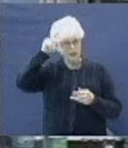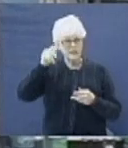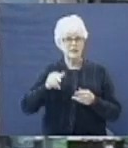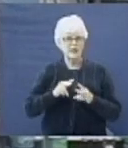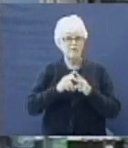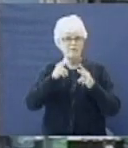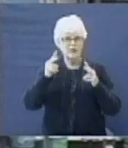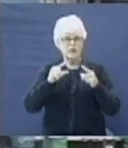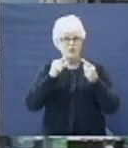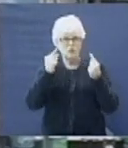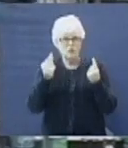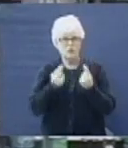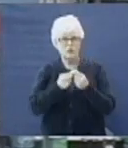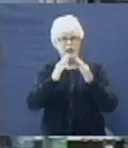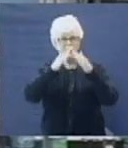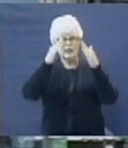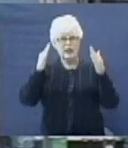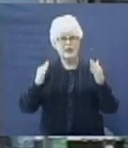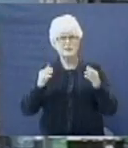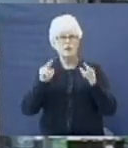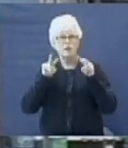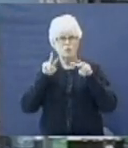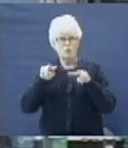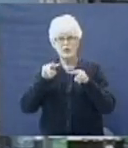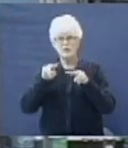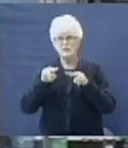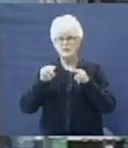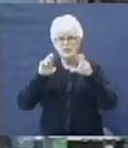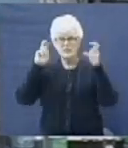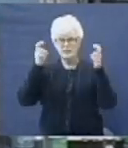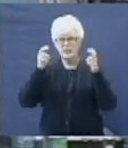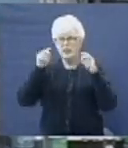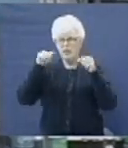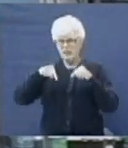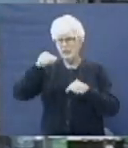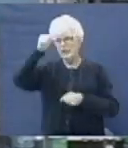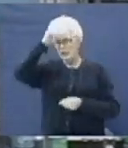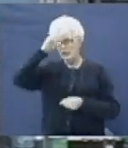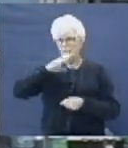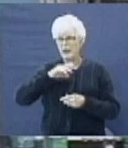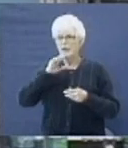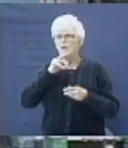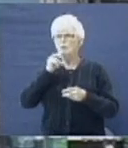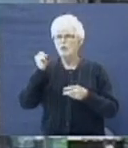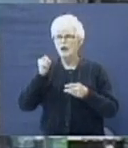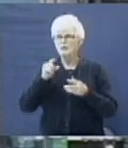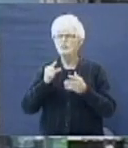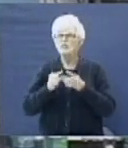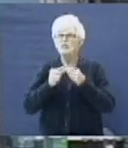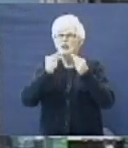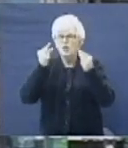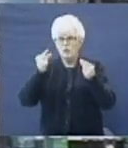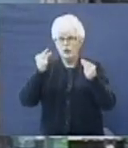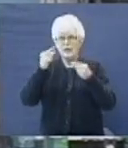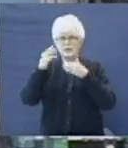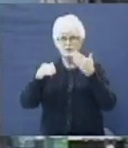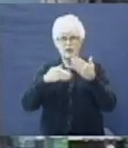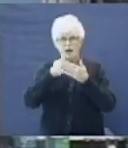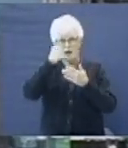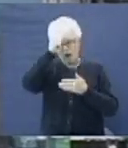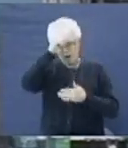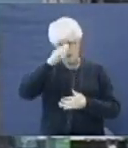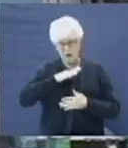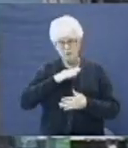great household. Watch this statement. So that this man was the greatest of all the